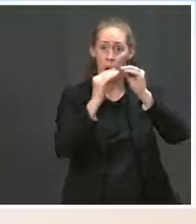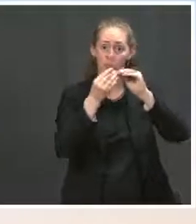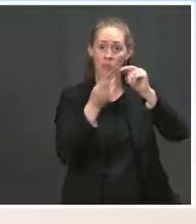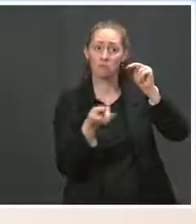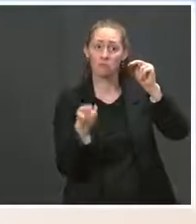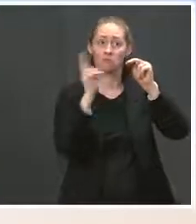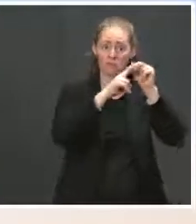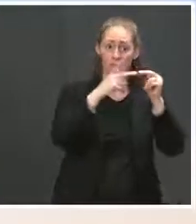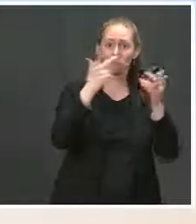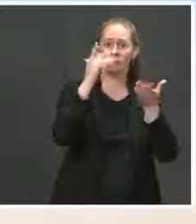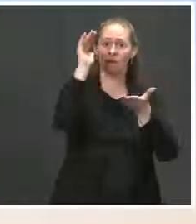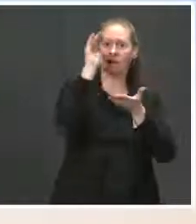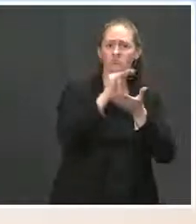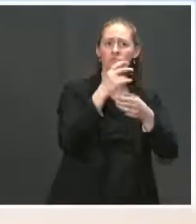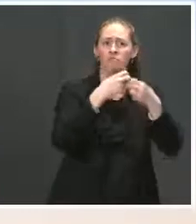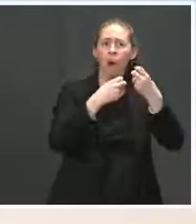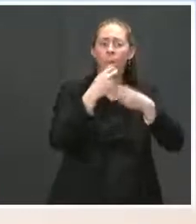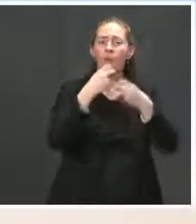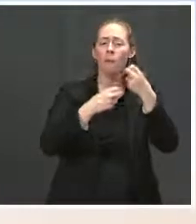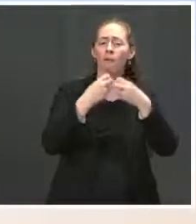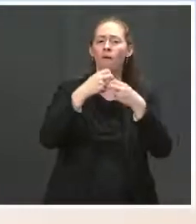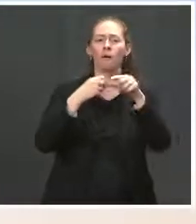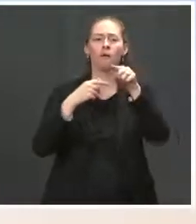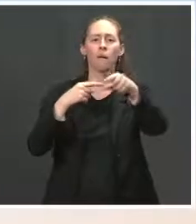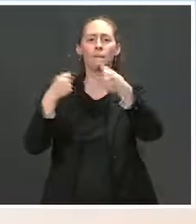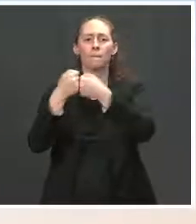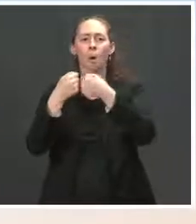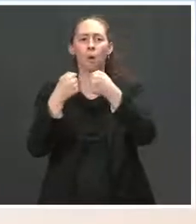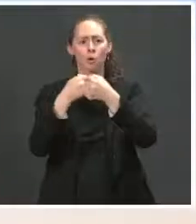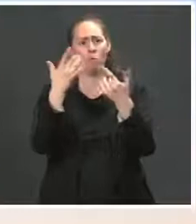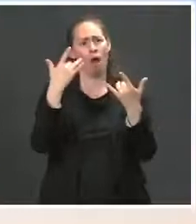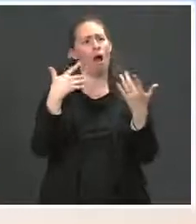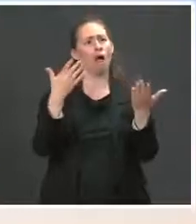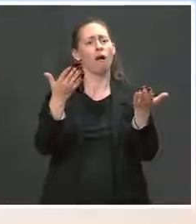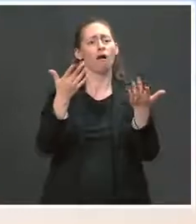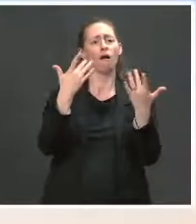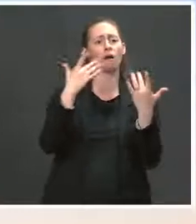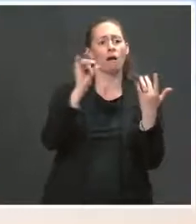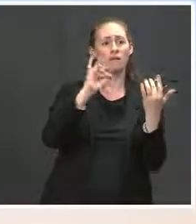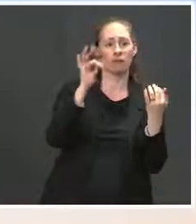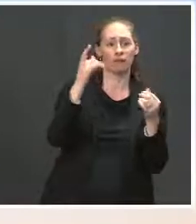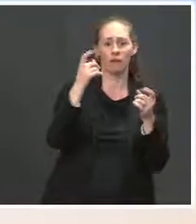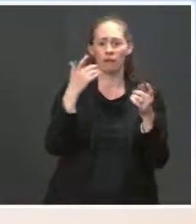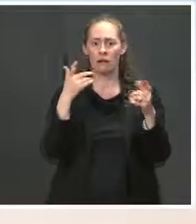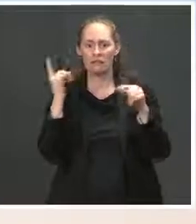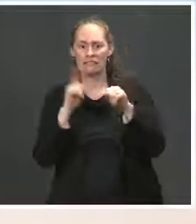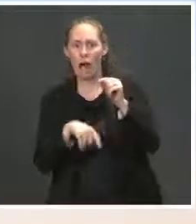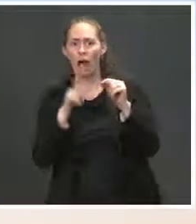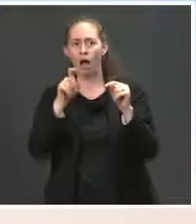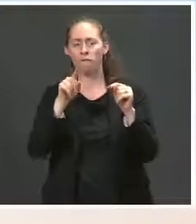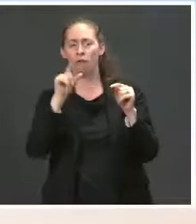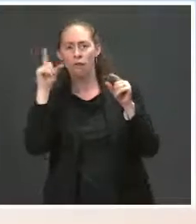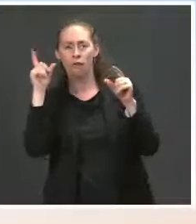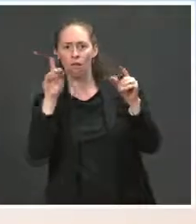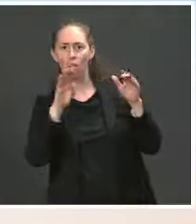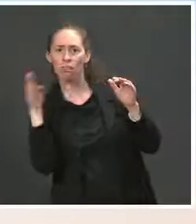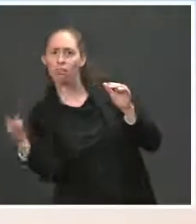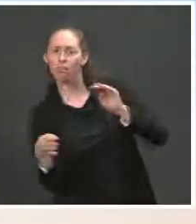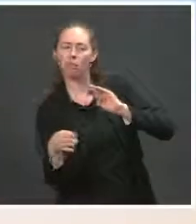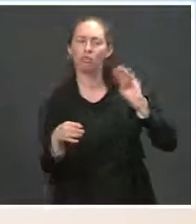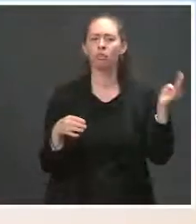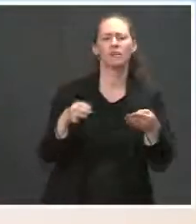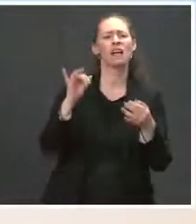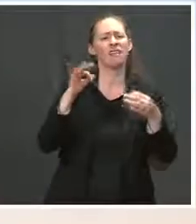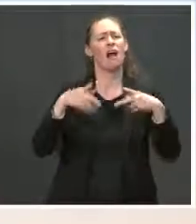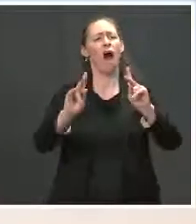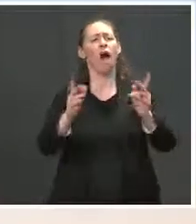on the border of people who come to the United States illegally because they don't have other legal avenues? Does the Biden administration see increasing the refugee —